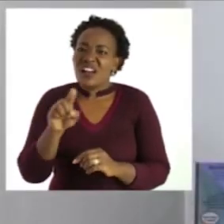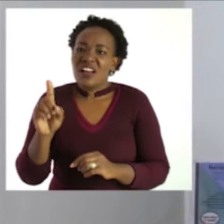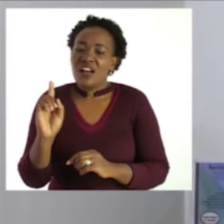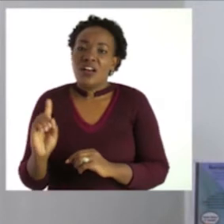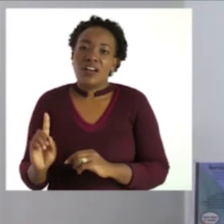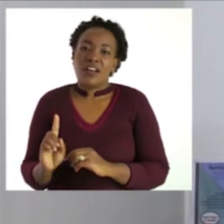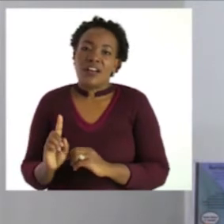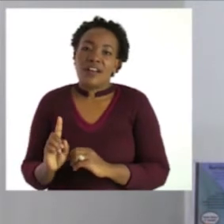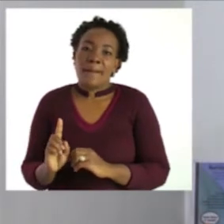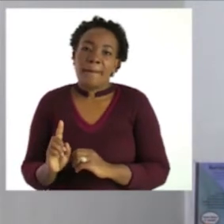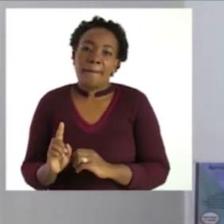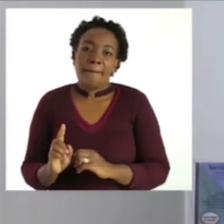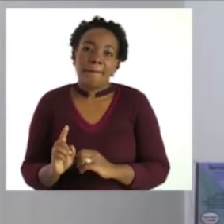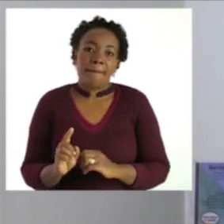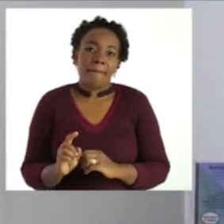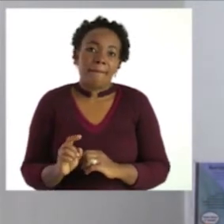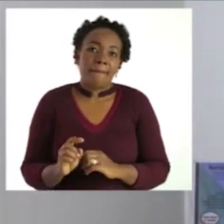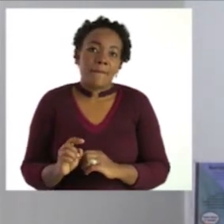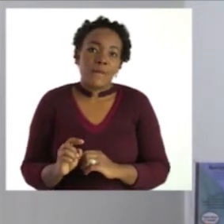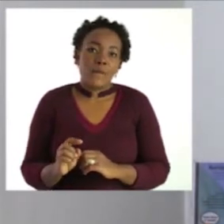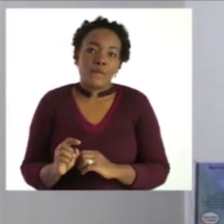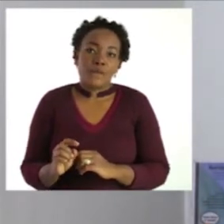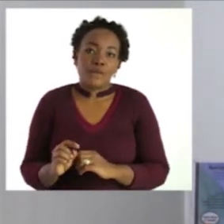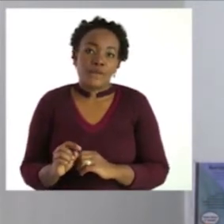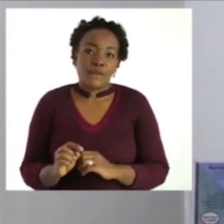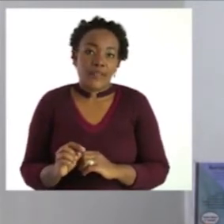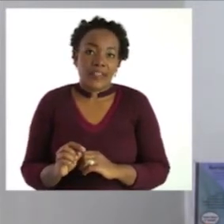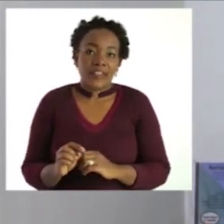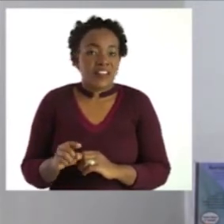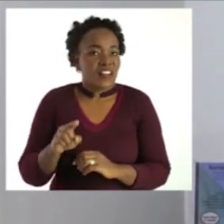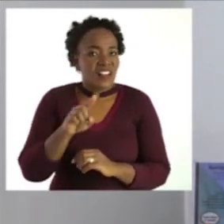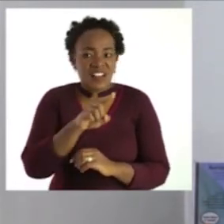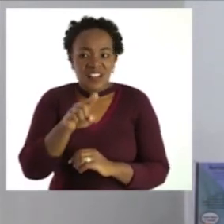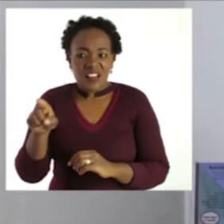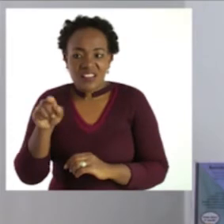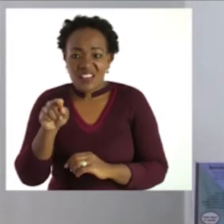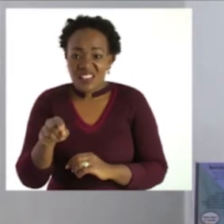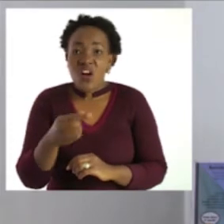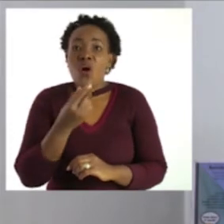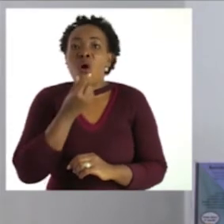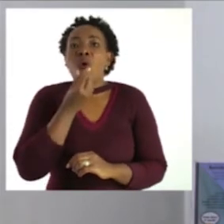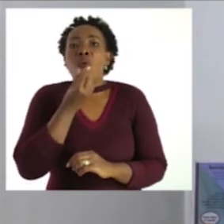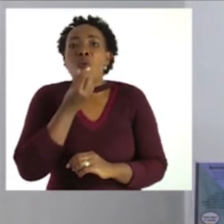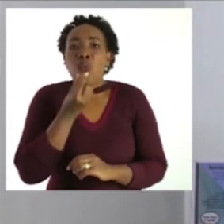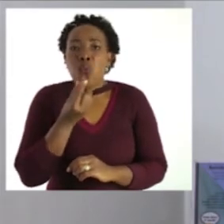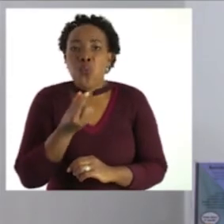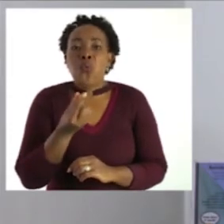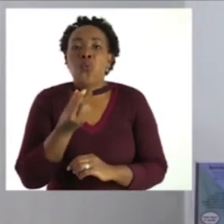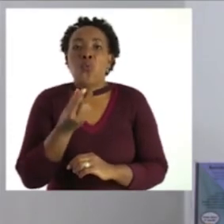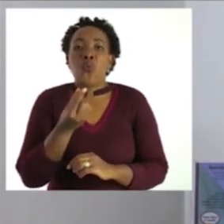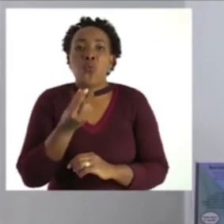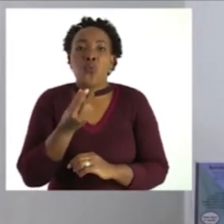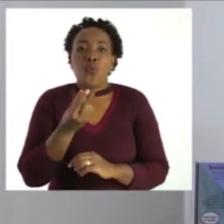for the first question the answer is blow the answer